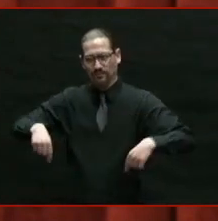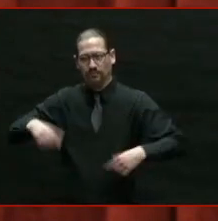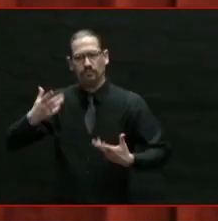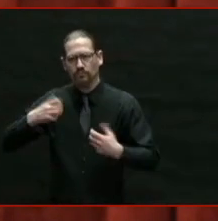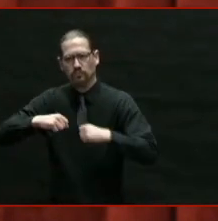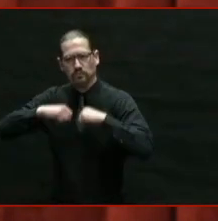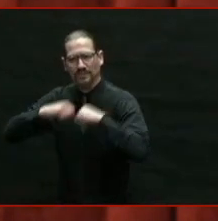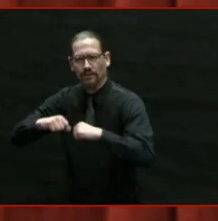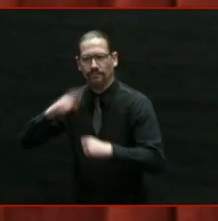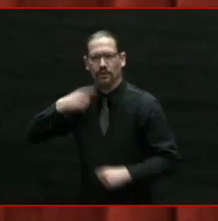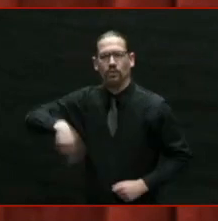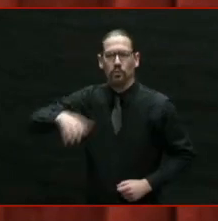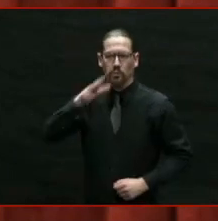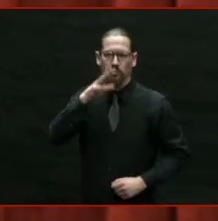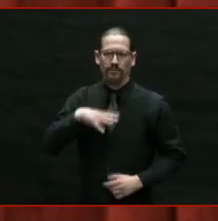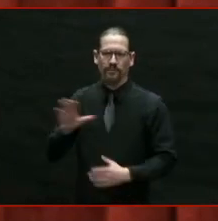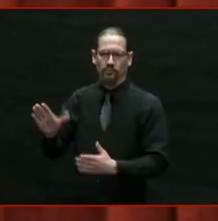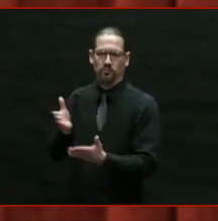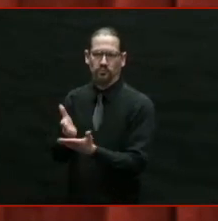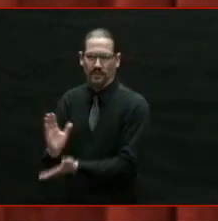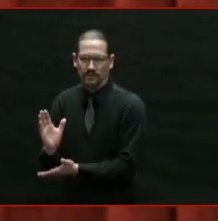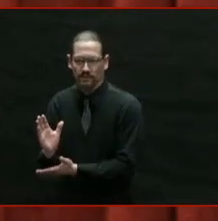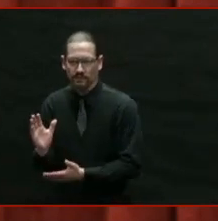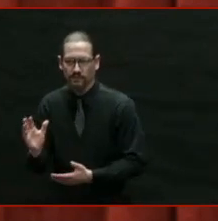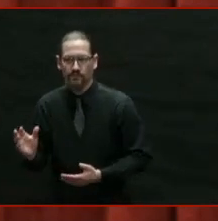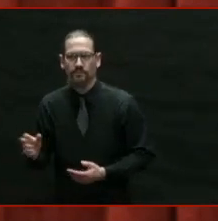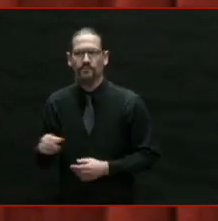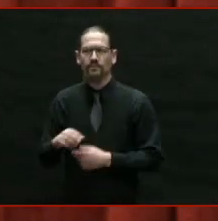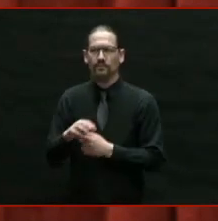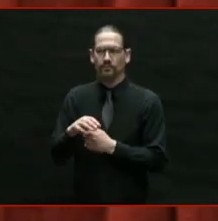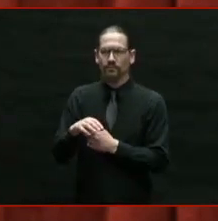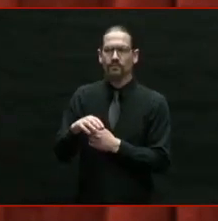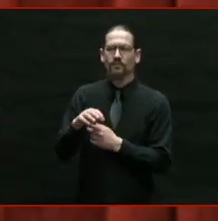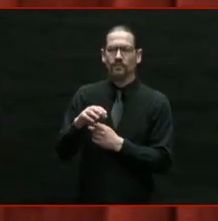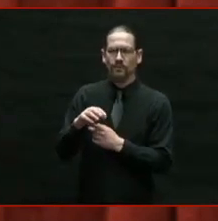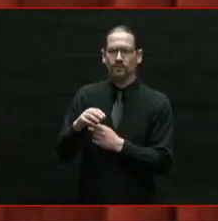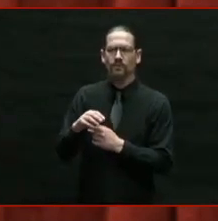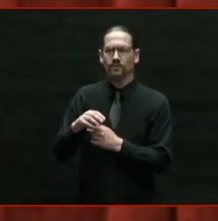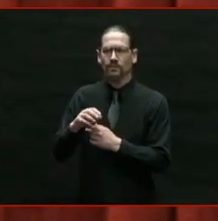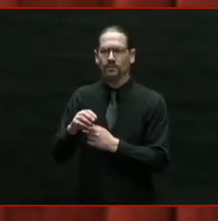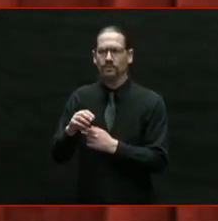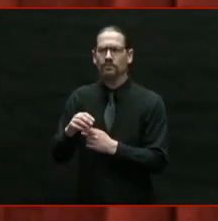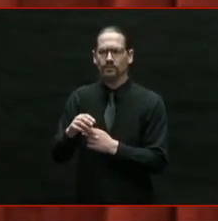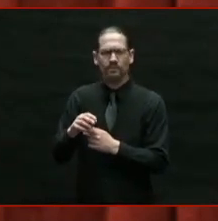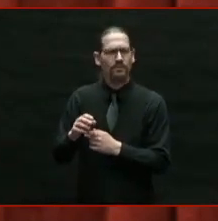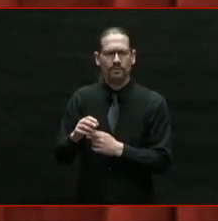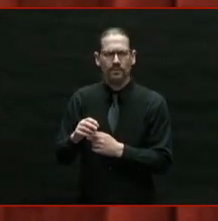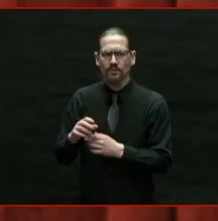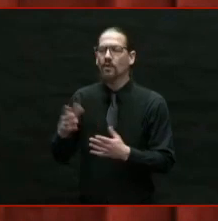Now, think we should keep going and raise the minimum wage again.